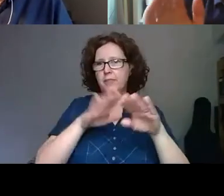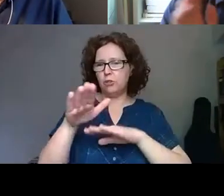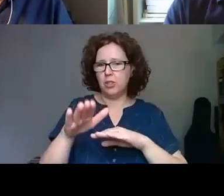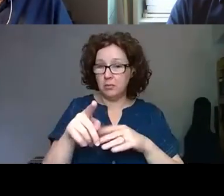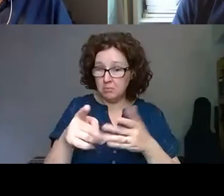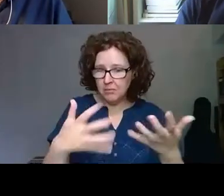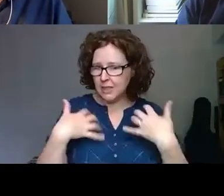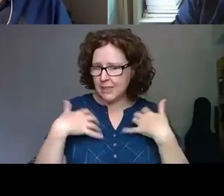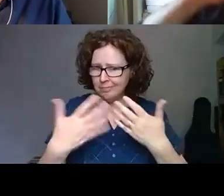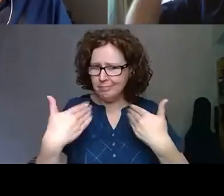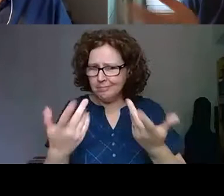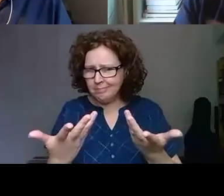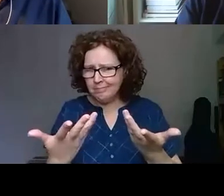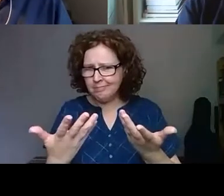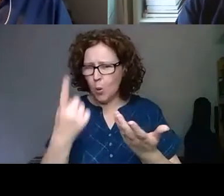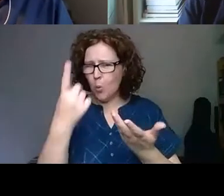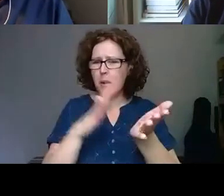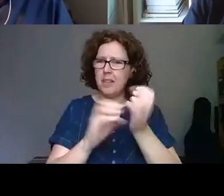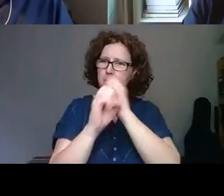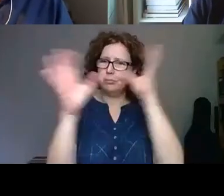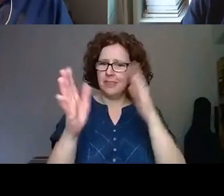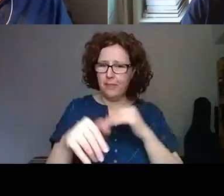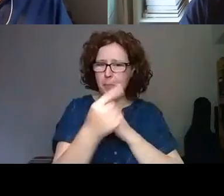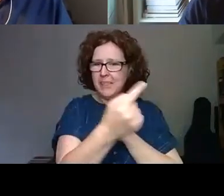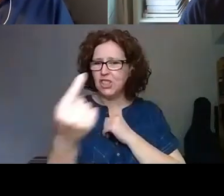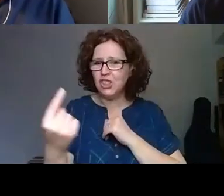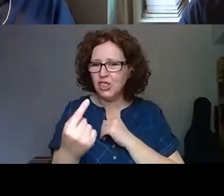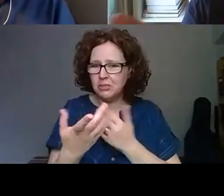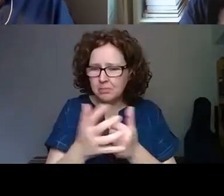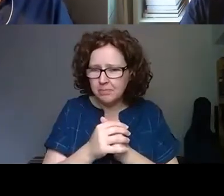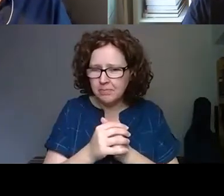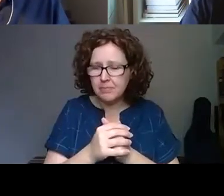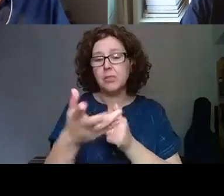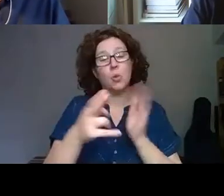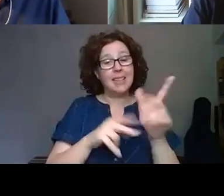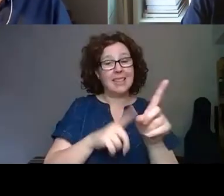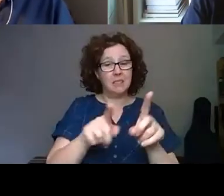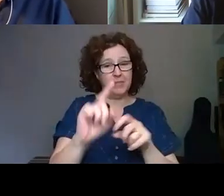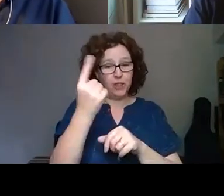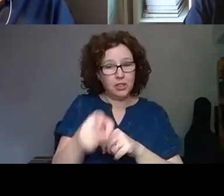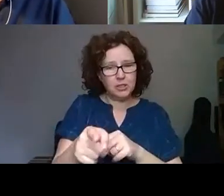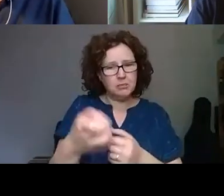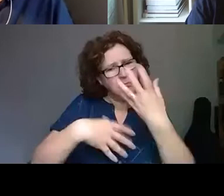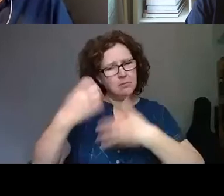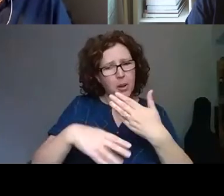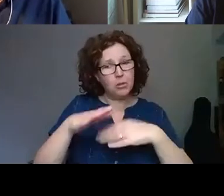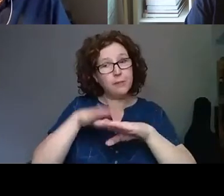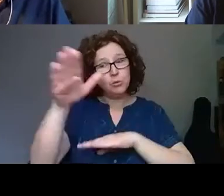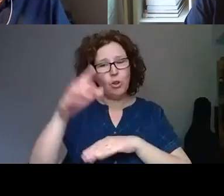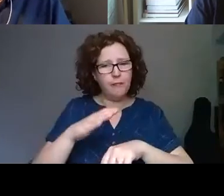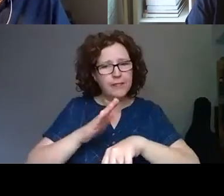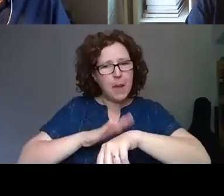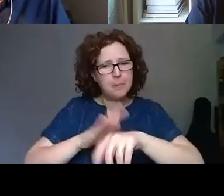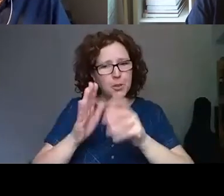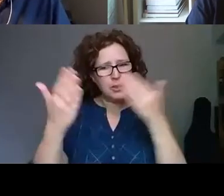in a kind of, you know, a kind of a minute picture from each of you of what, what you think you'll become. So Nikita, tell us about Times Museum. What will it, what,